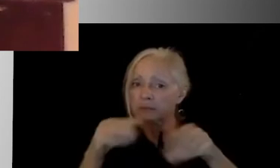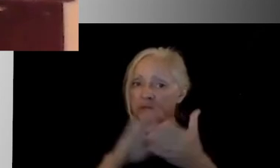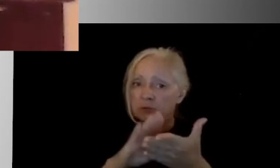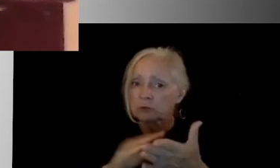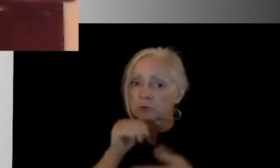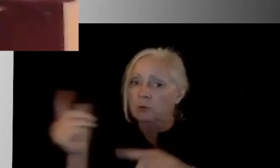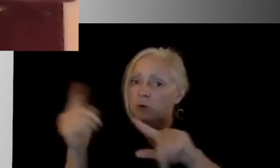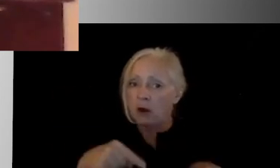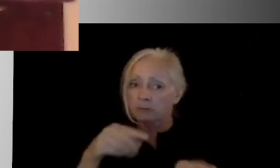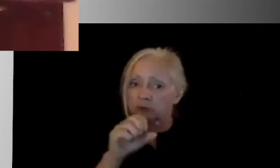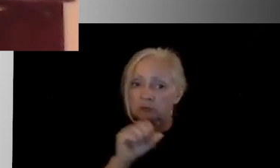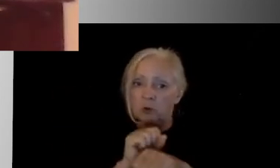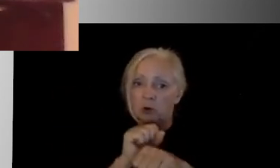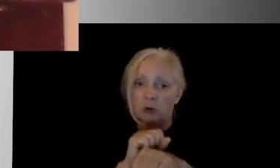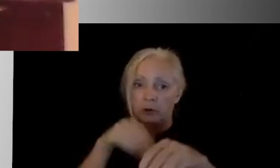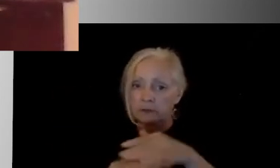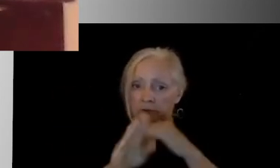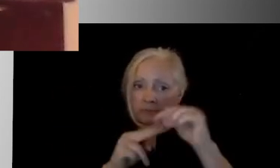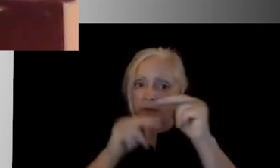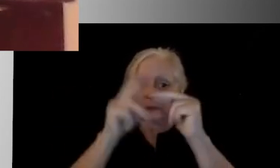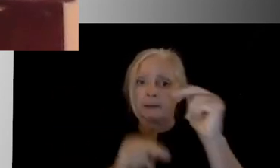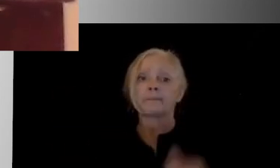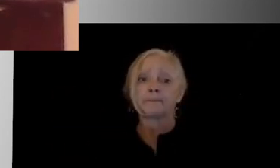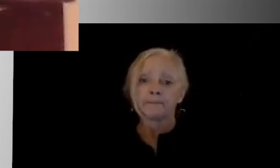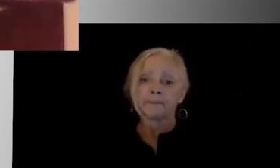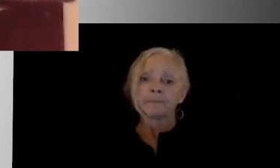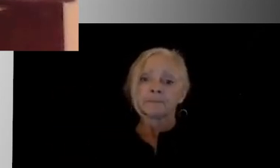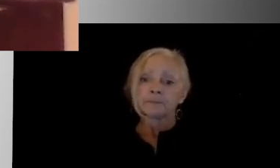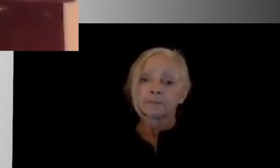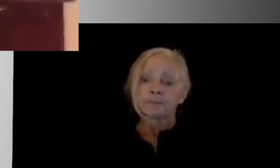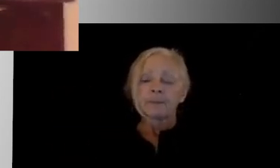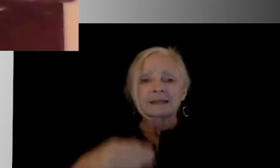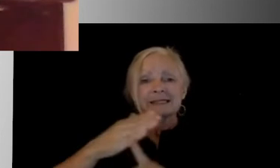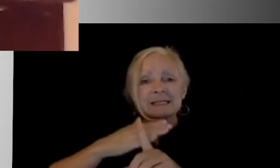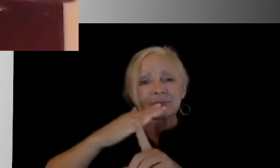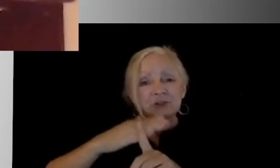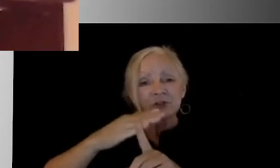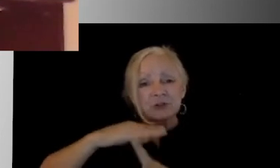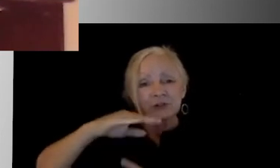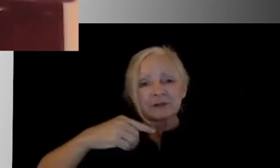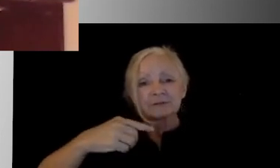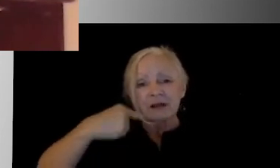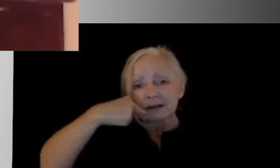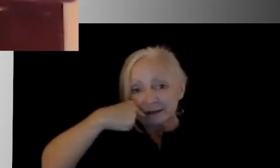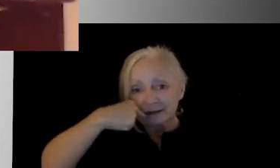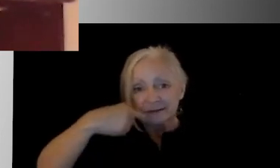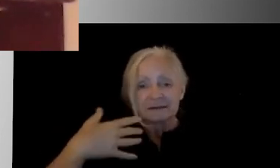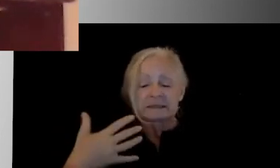entering the building. With regard to temperature monitoring, there are a lot of